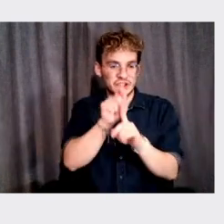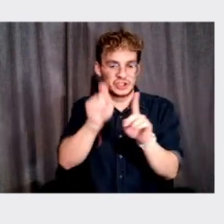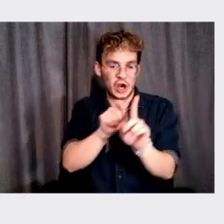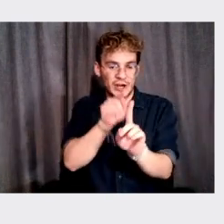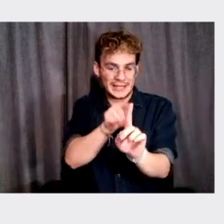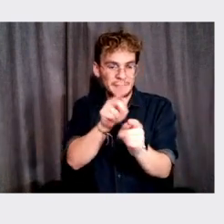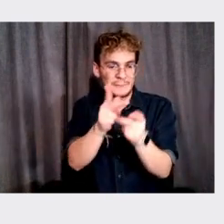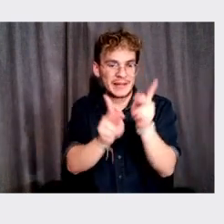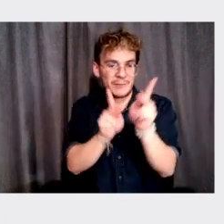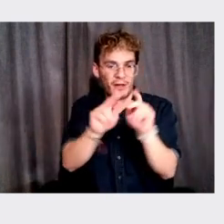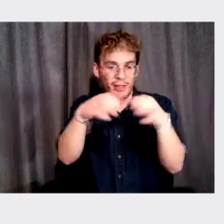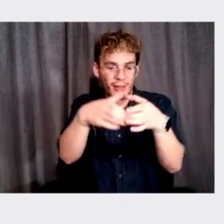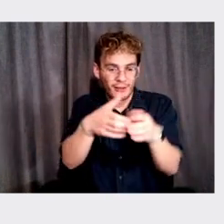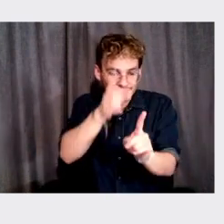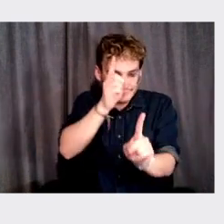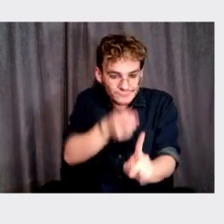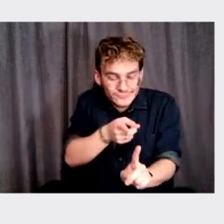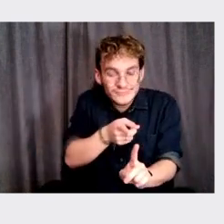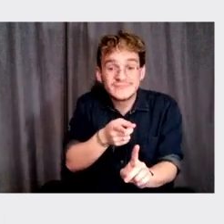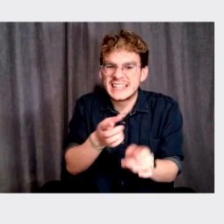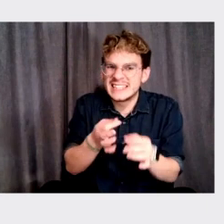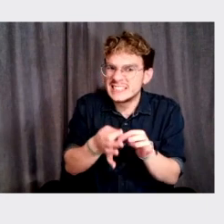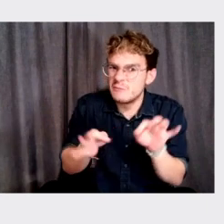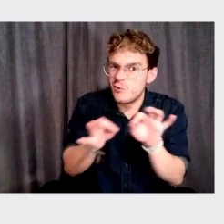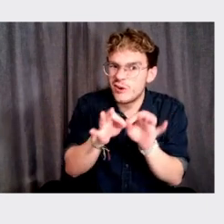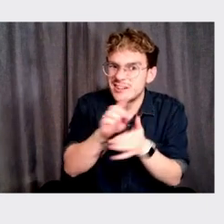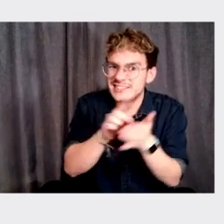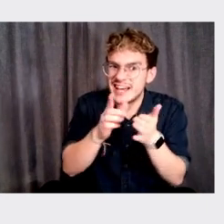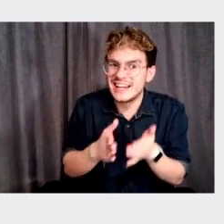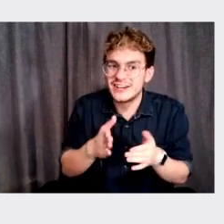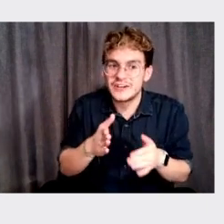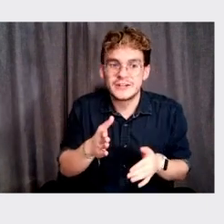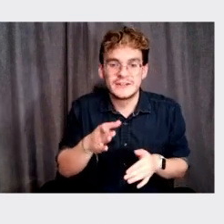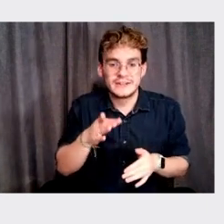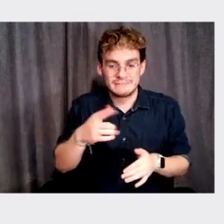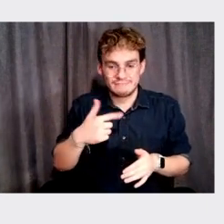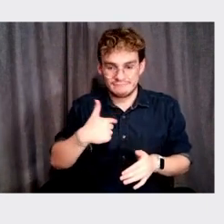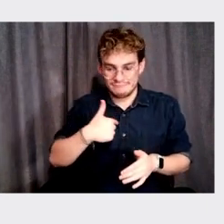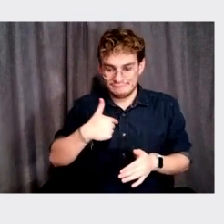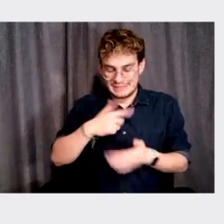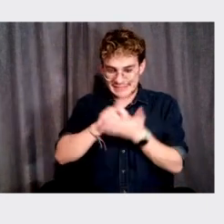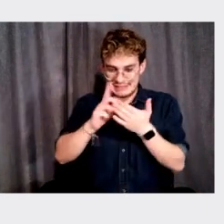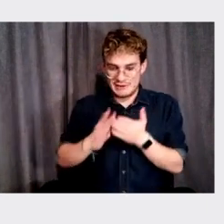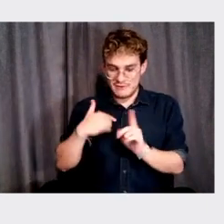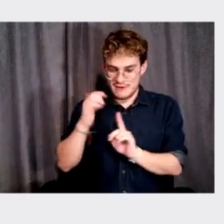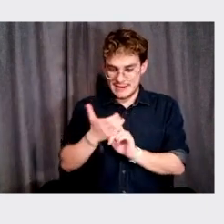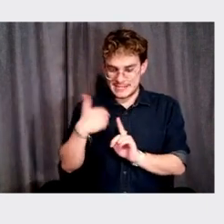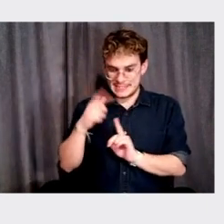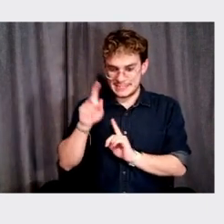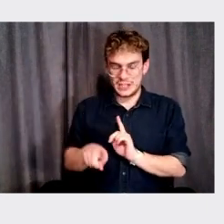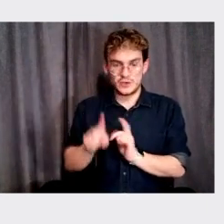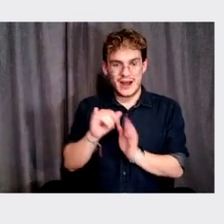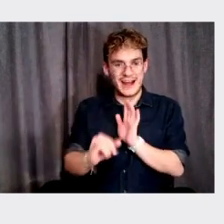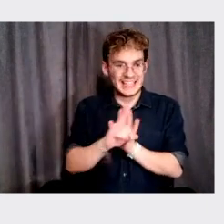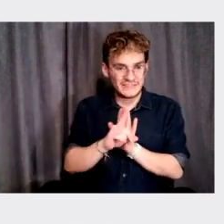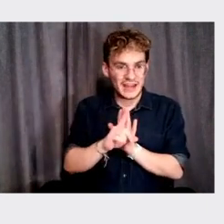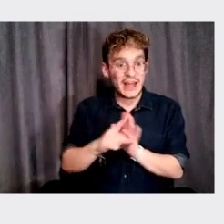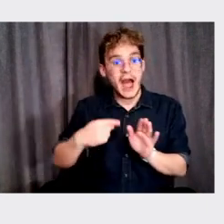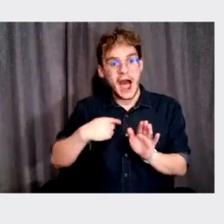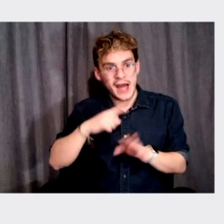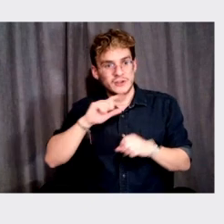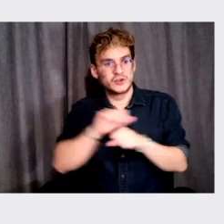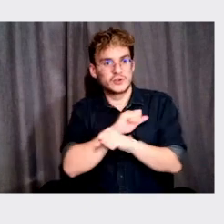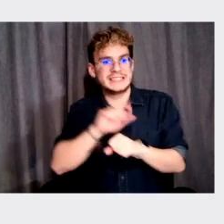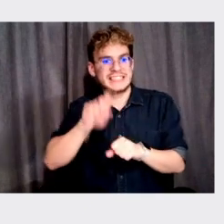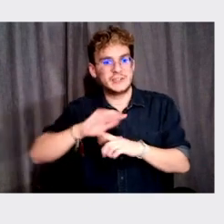And, um, and I think it's important as a designer for you to identify, uh, and, and be kind of a customer or a